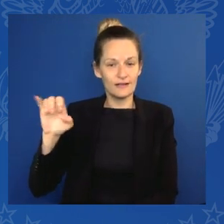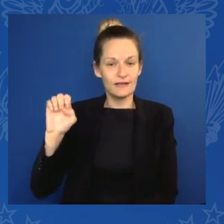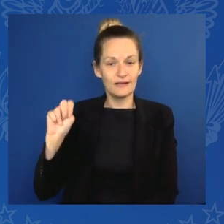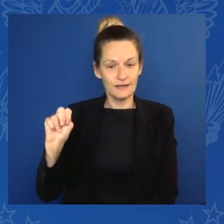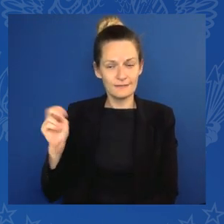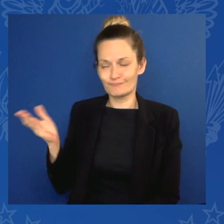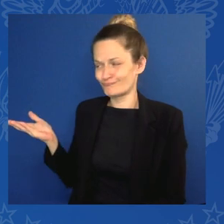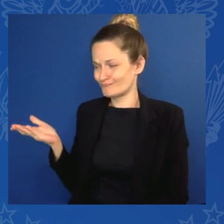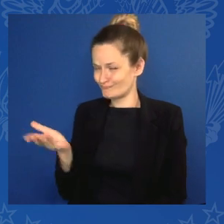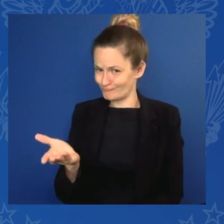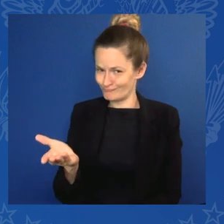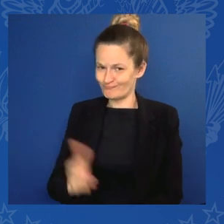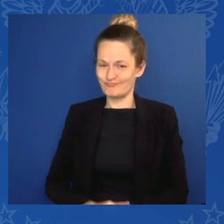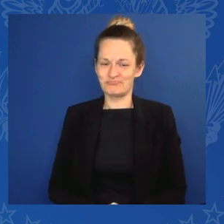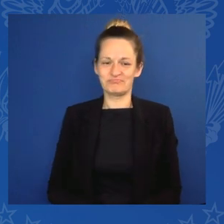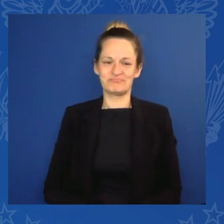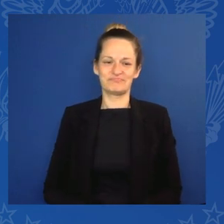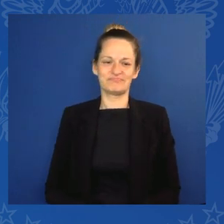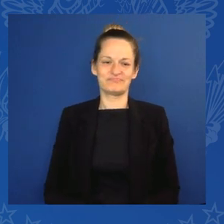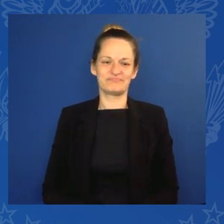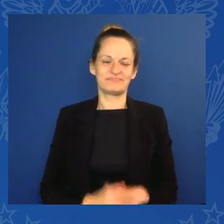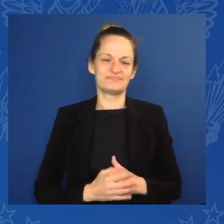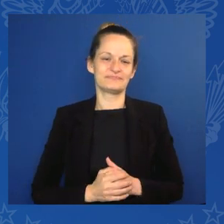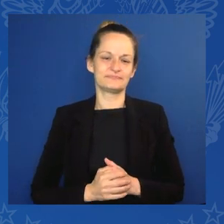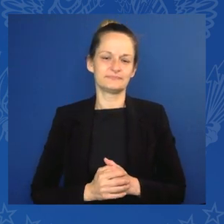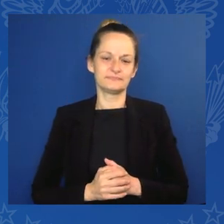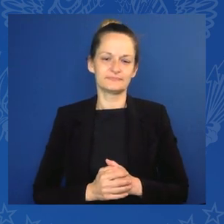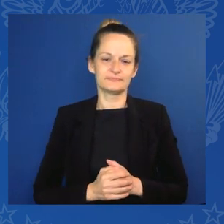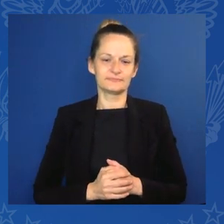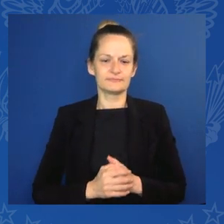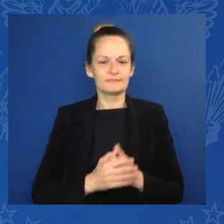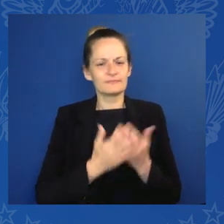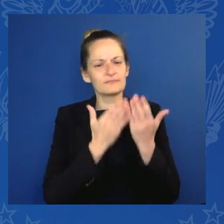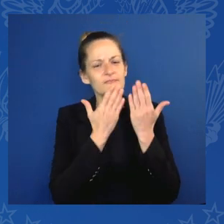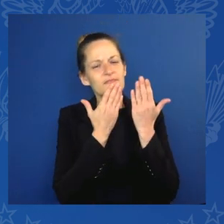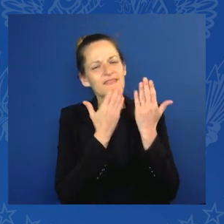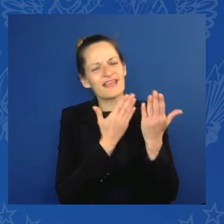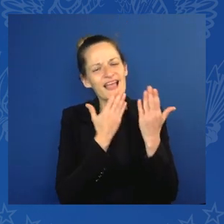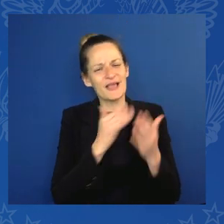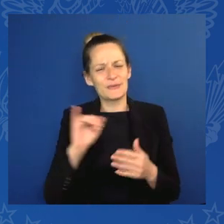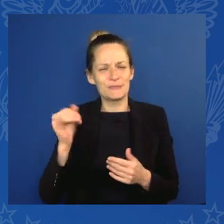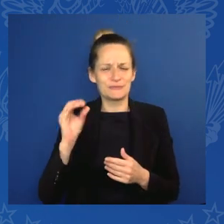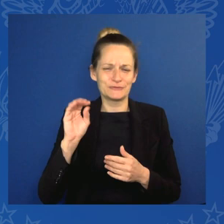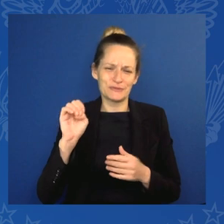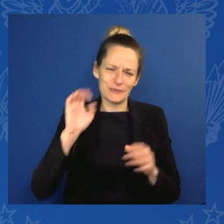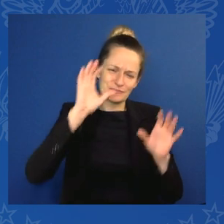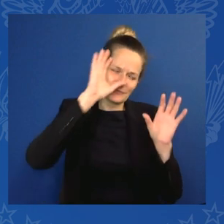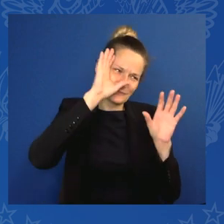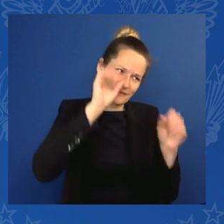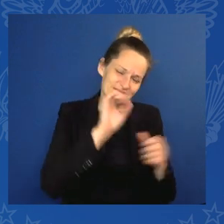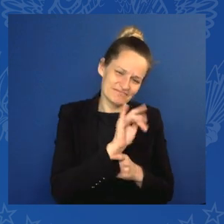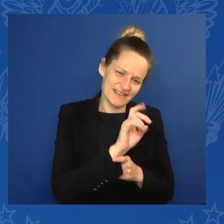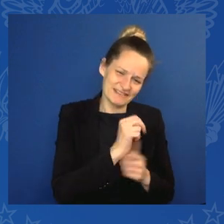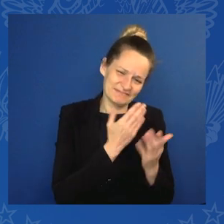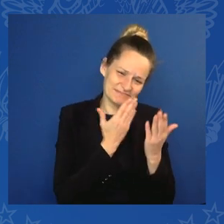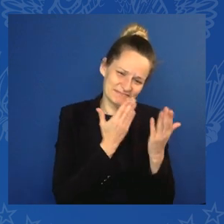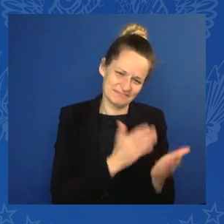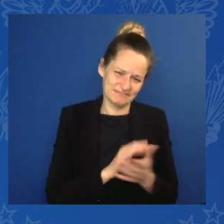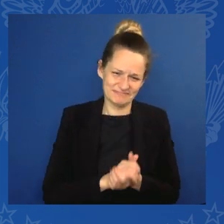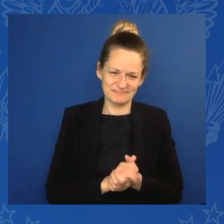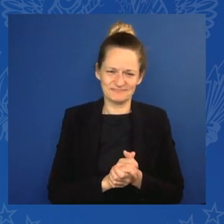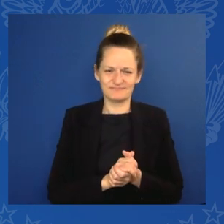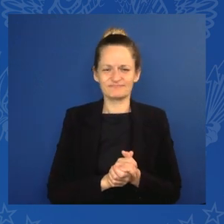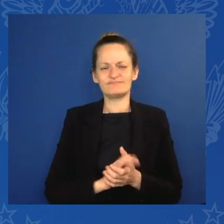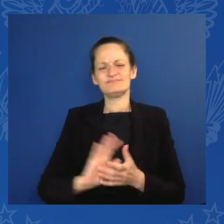Thank you very much, Joe, Mr. President. Thank you, Olaf, Herr Bundeskanzler. We've just tried to